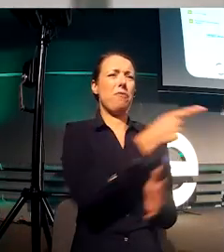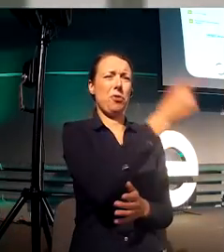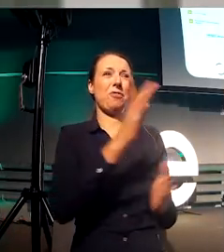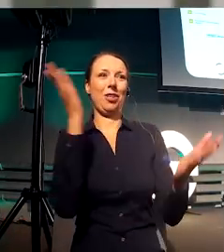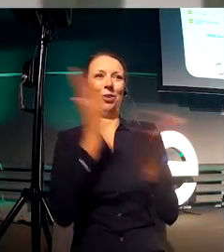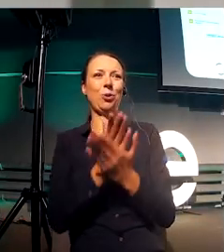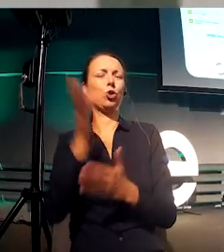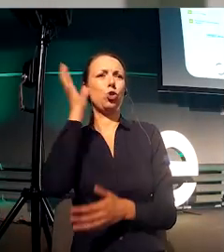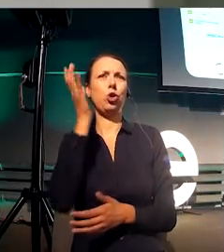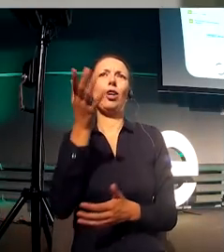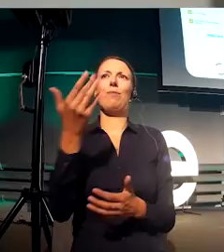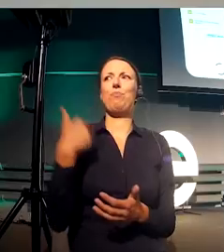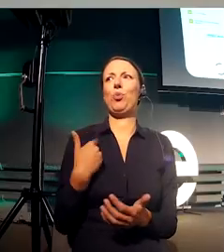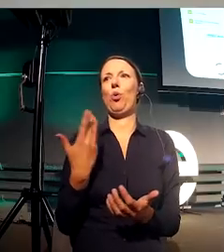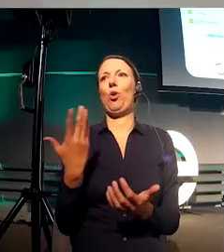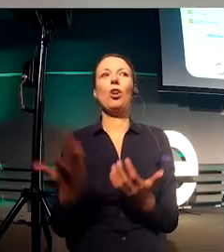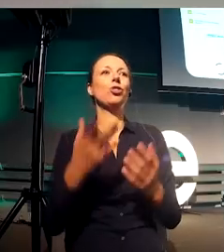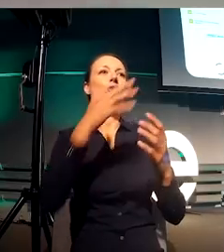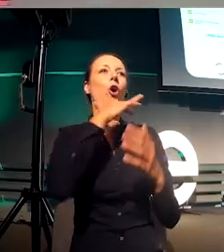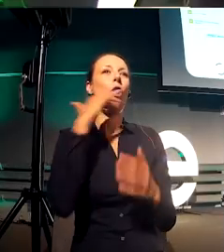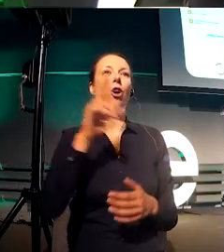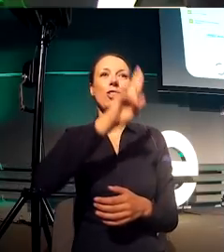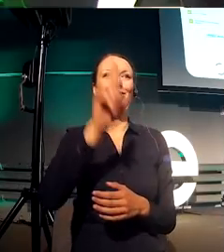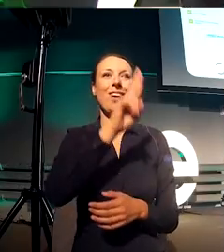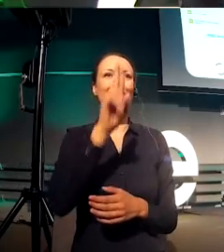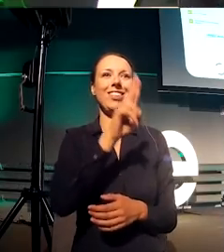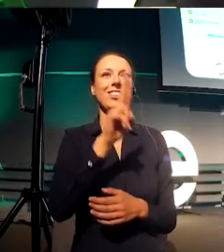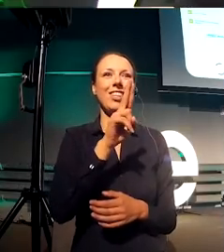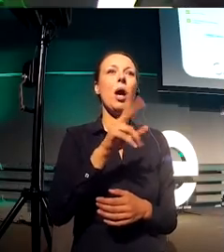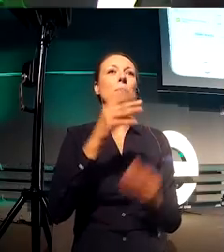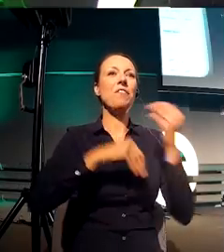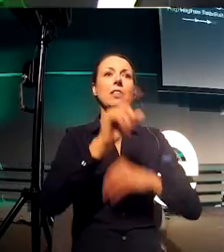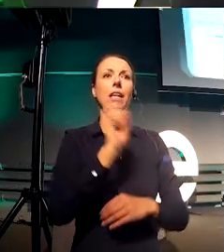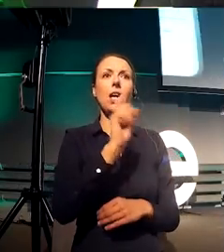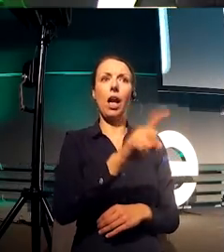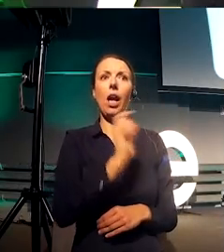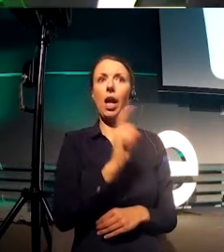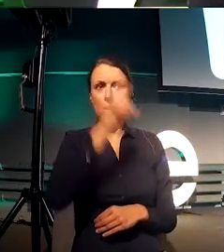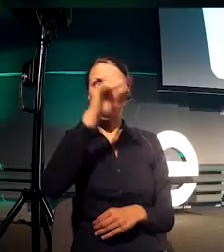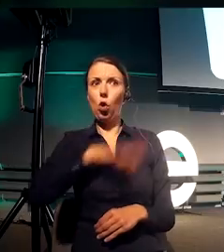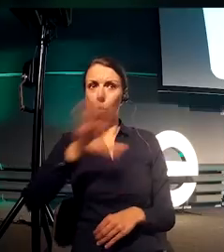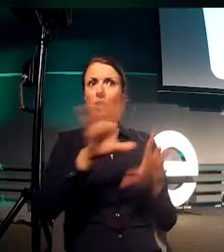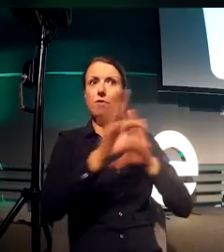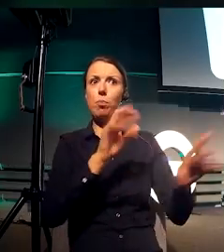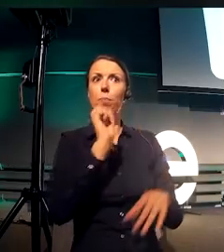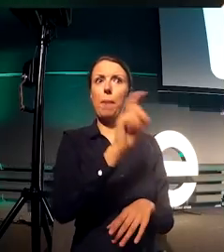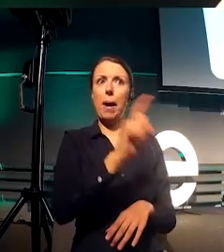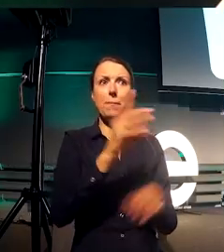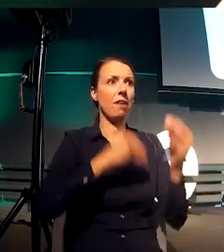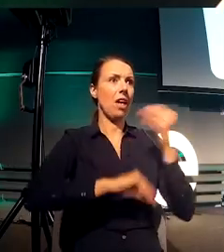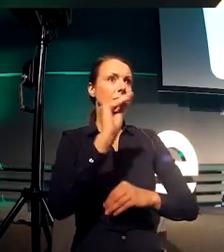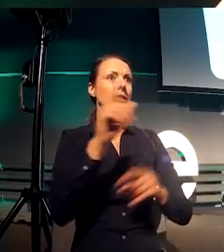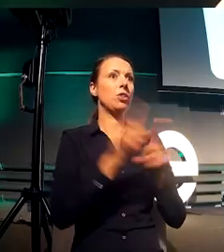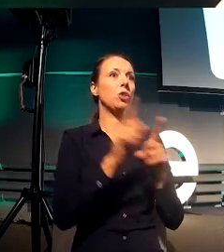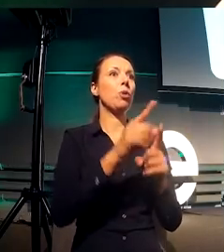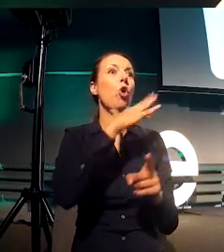and then they're clickable. So, 73 more people are tapping just because we inverted the different colors. Or, what's better?